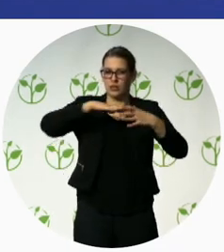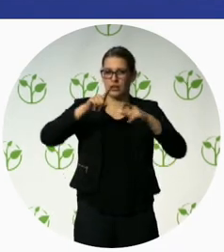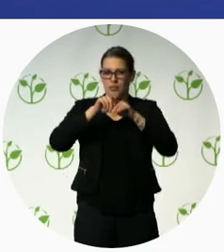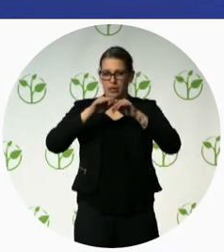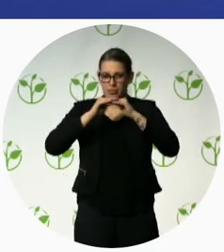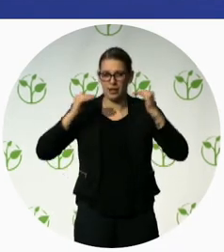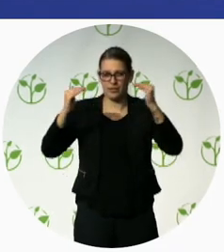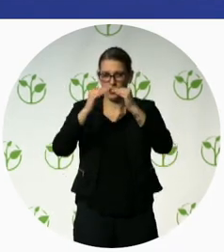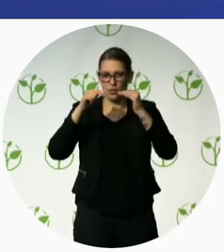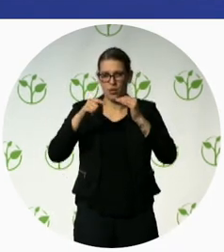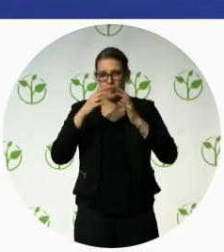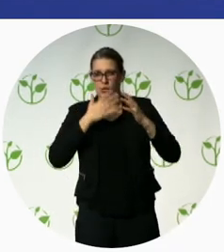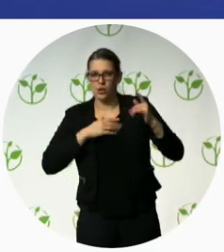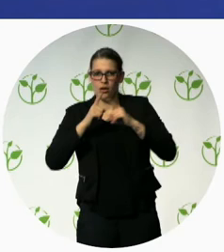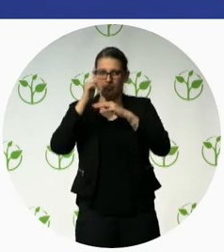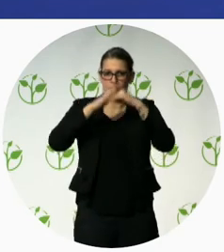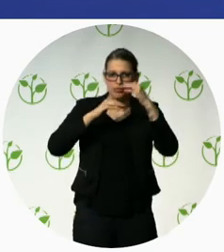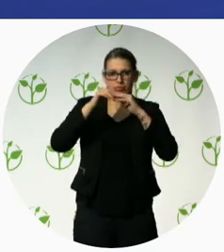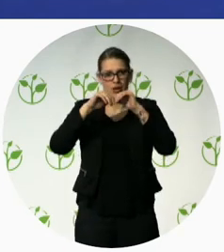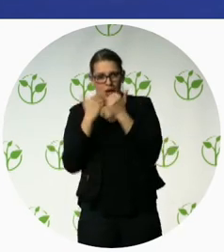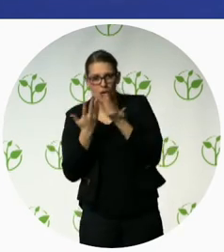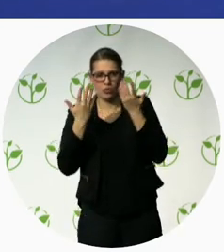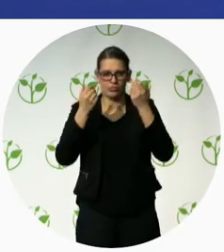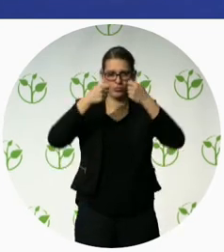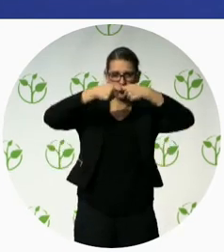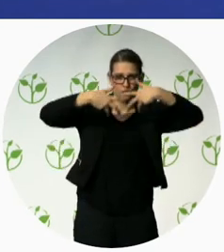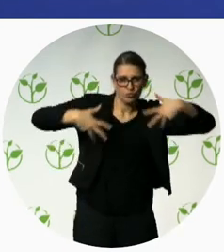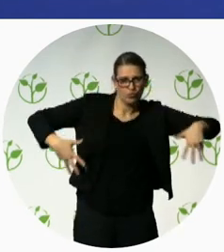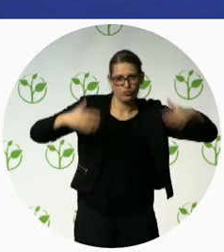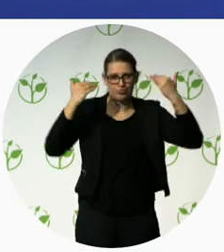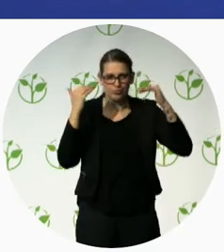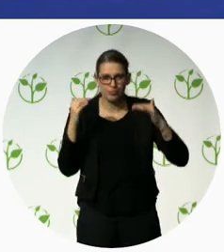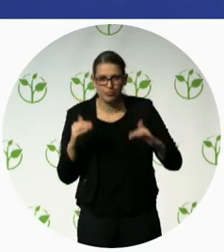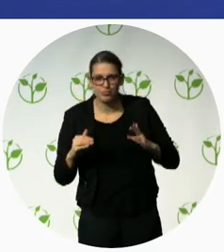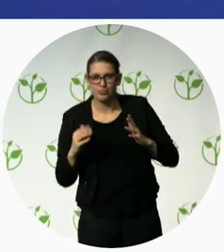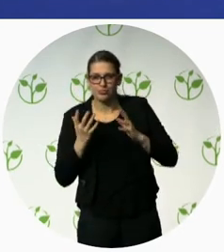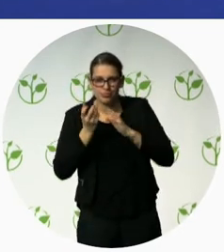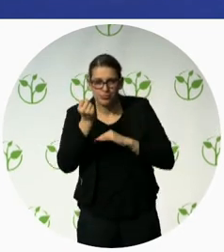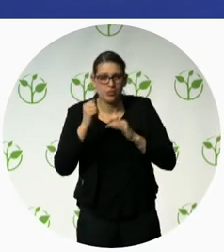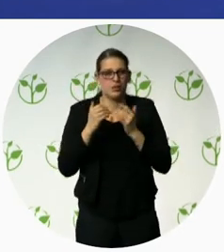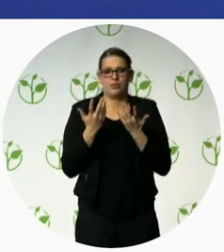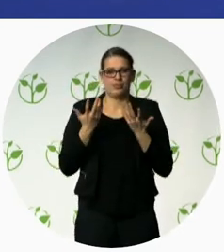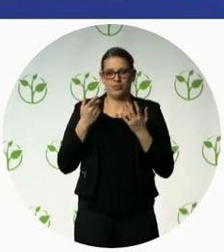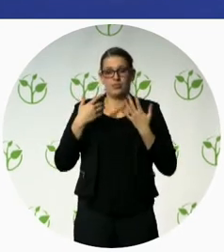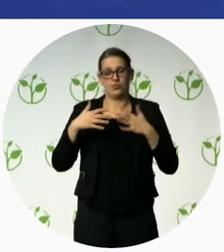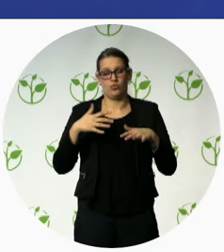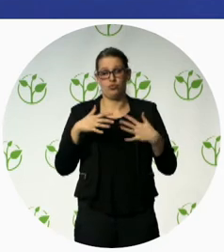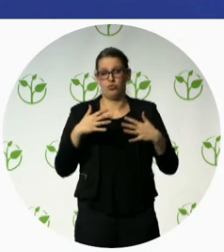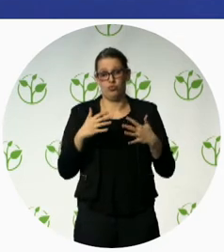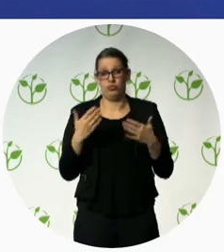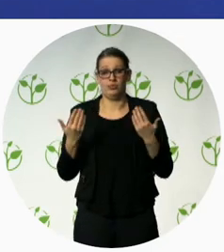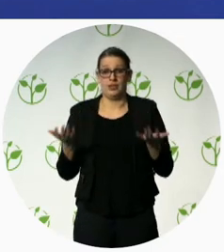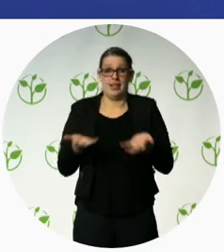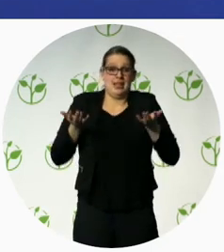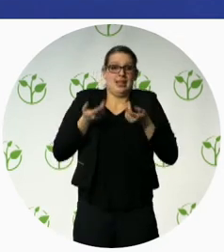Moveability does it or has done it through its connection with the service provider, the rehabilitation